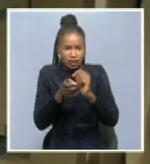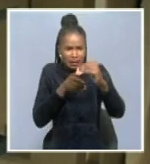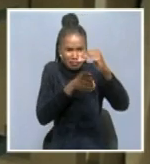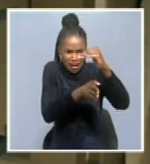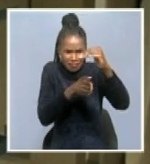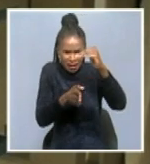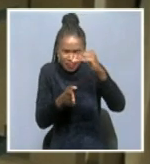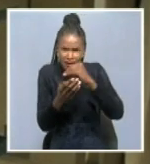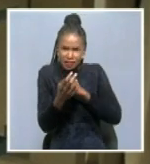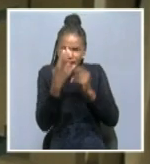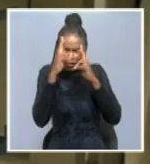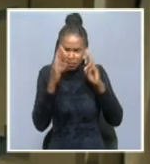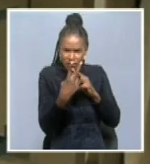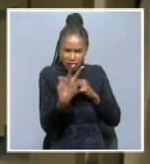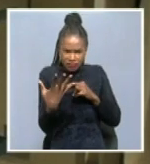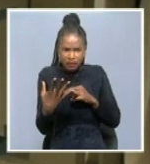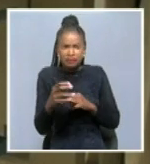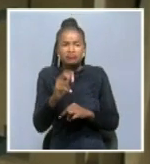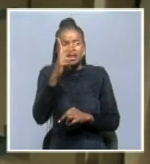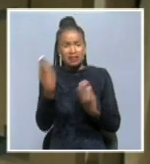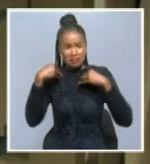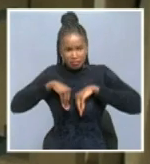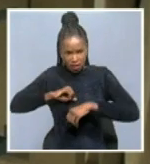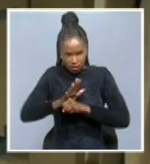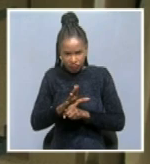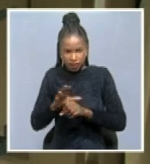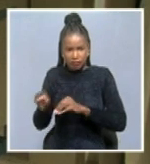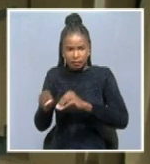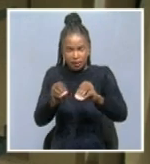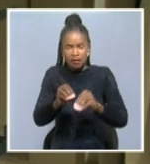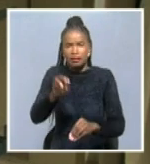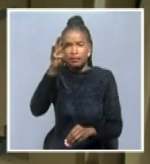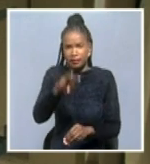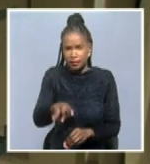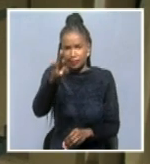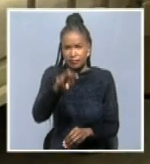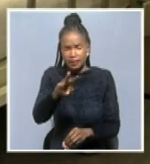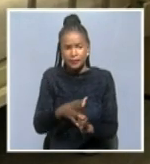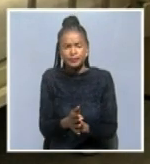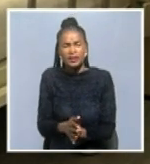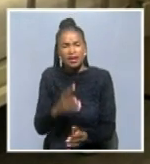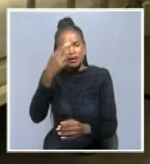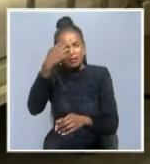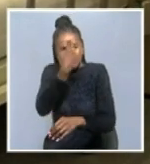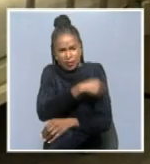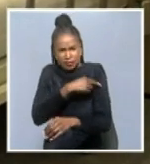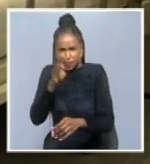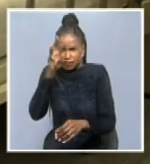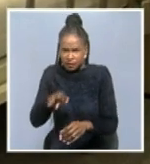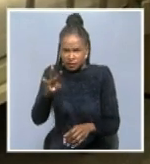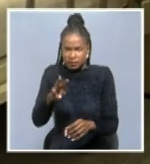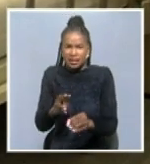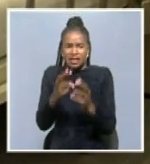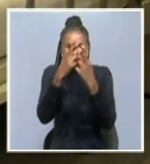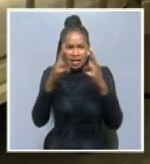And then within the wards by district hospital, we have cleared some space to make